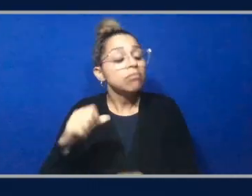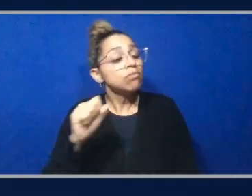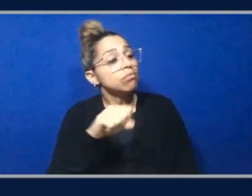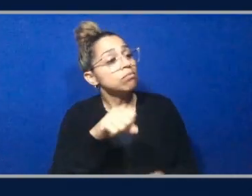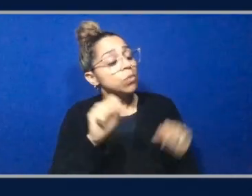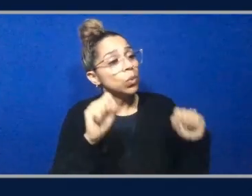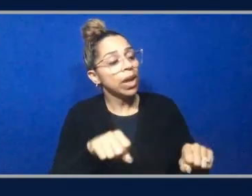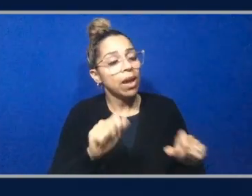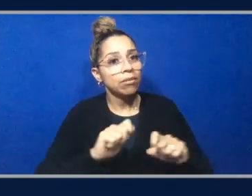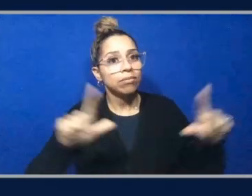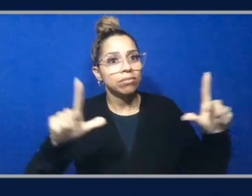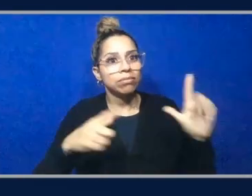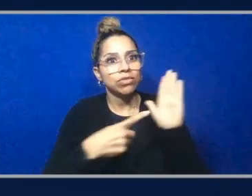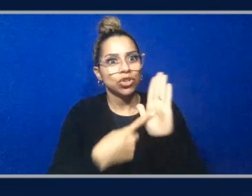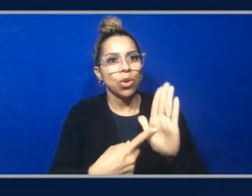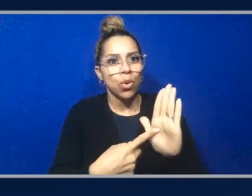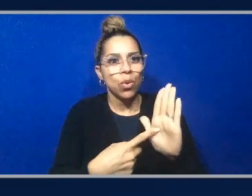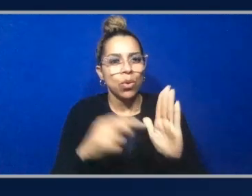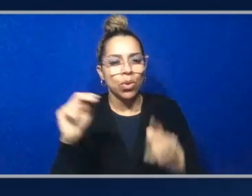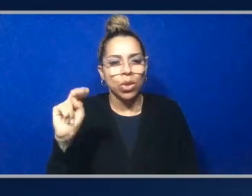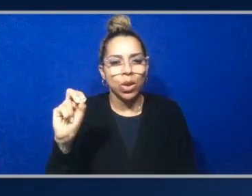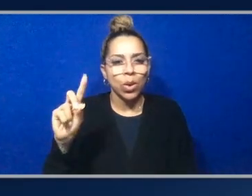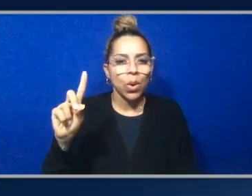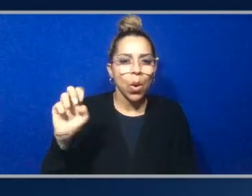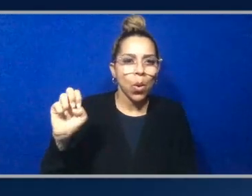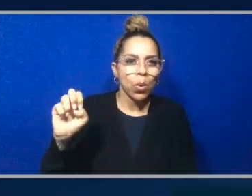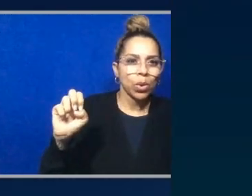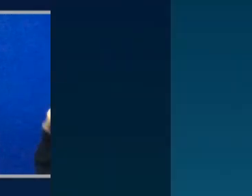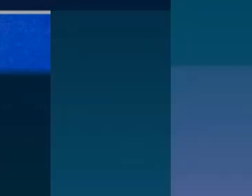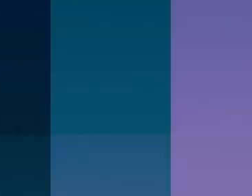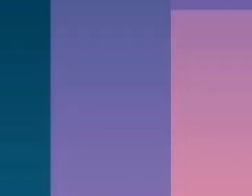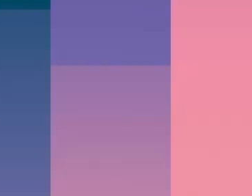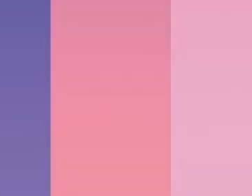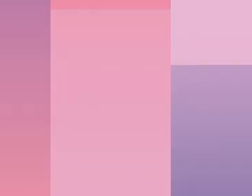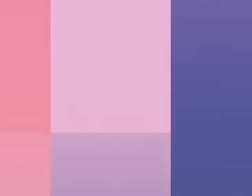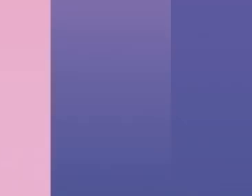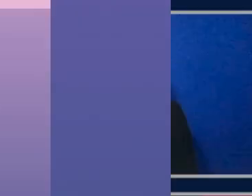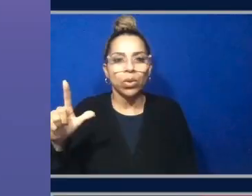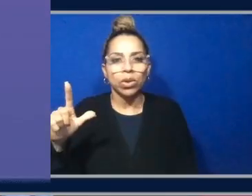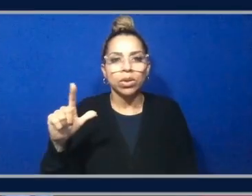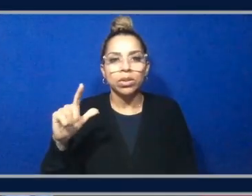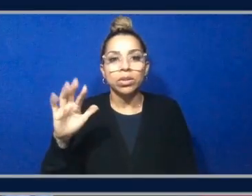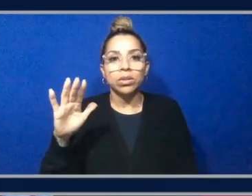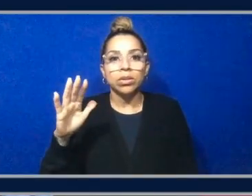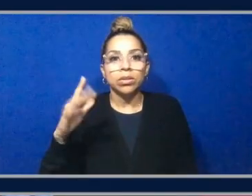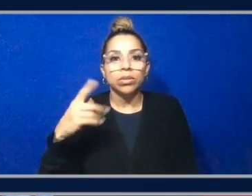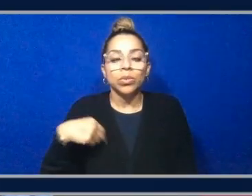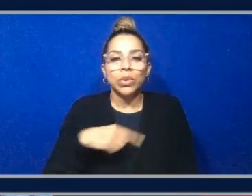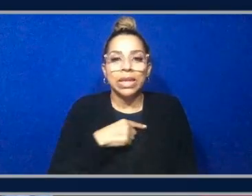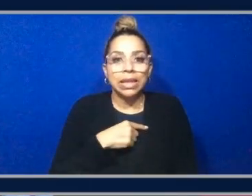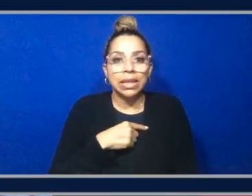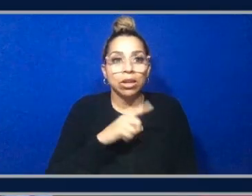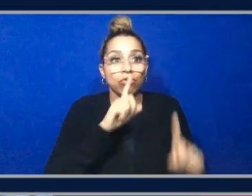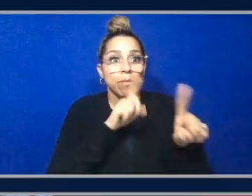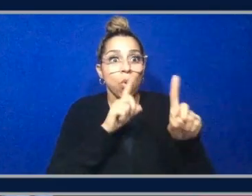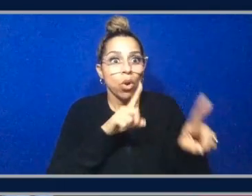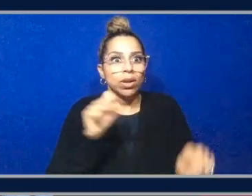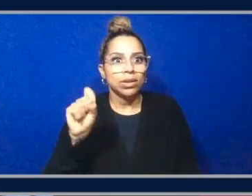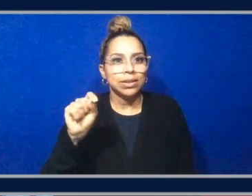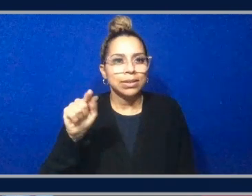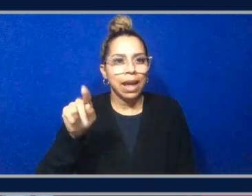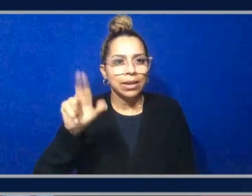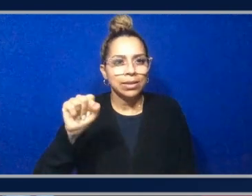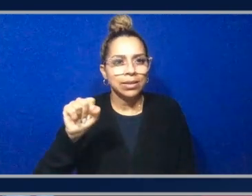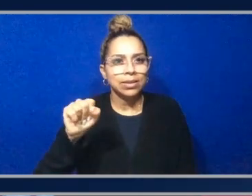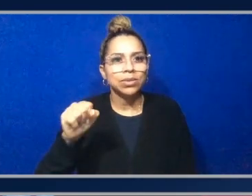at our node pools in particular. Um, we report status. Basically we want to bring this, bring EKS auto